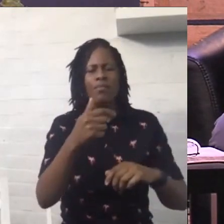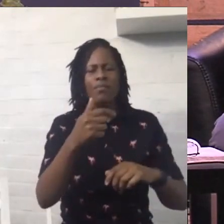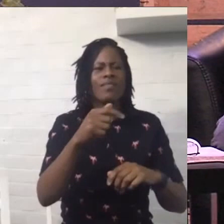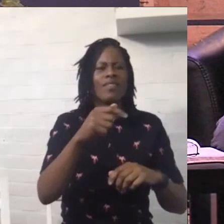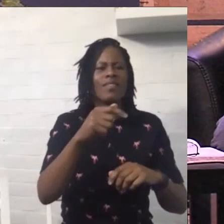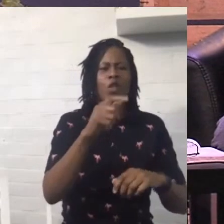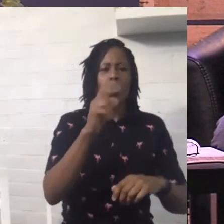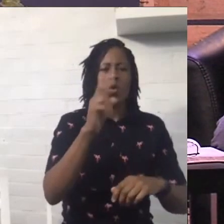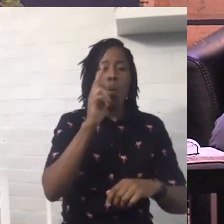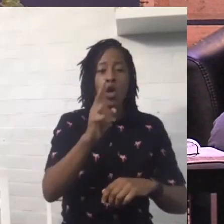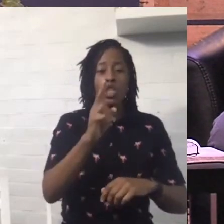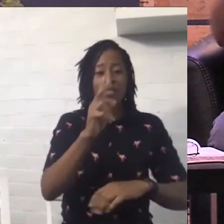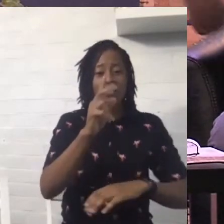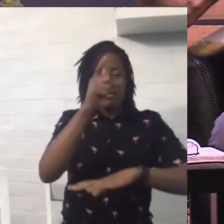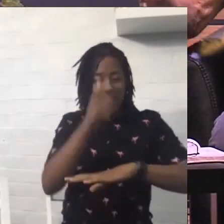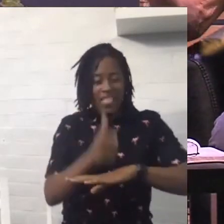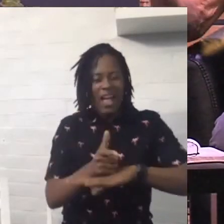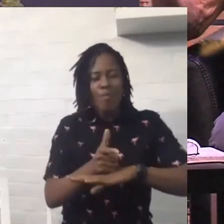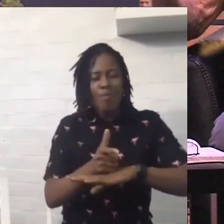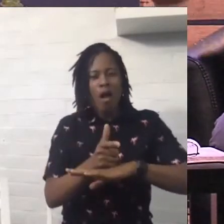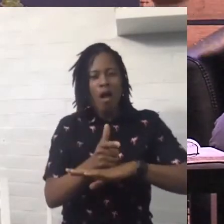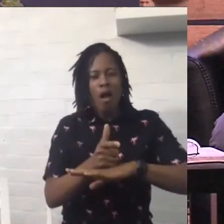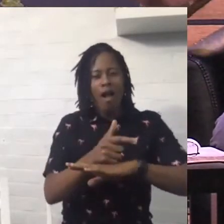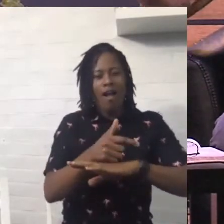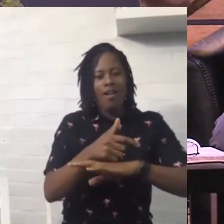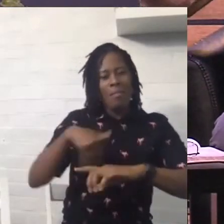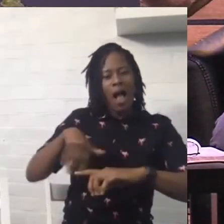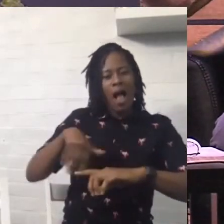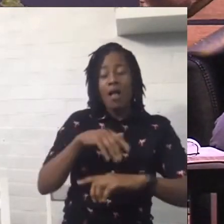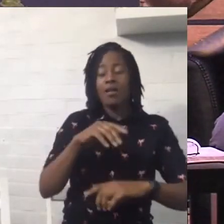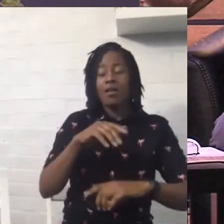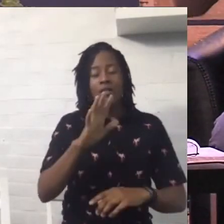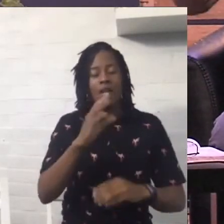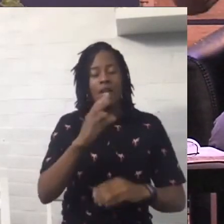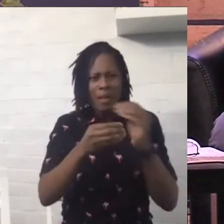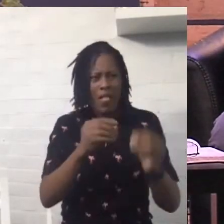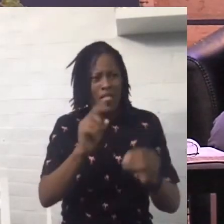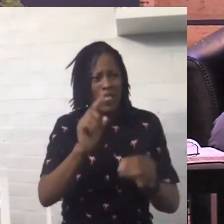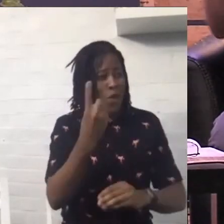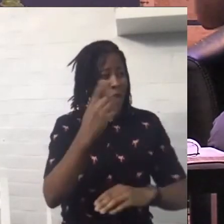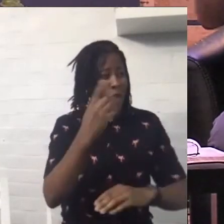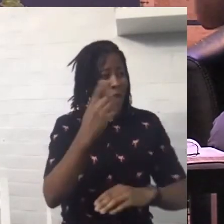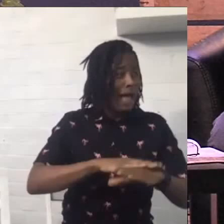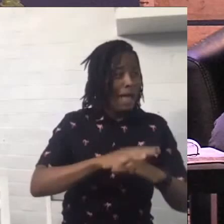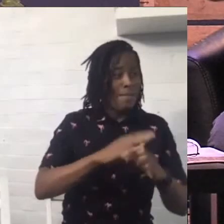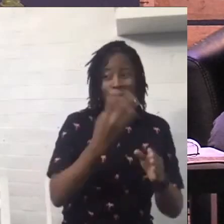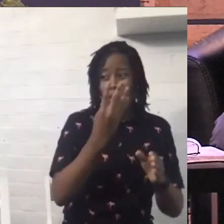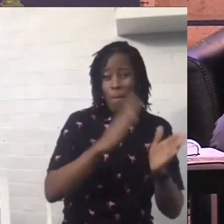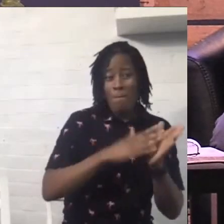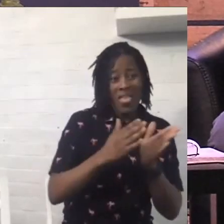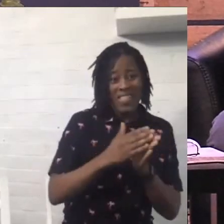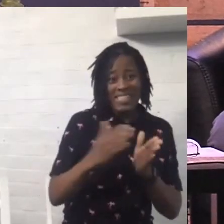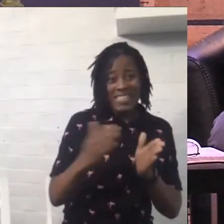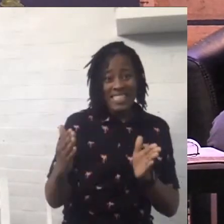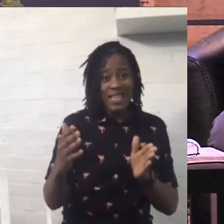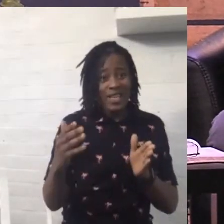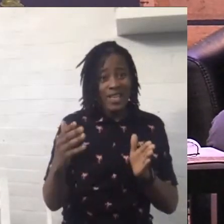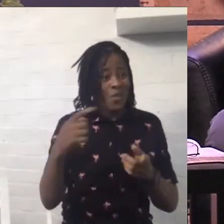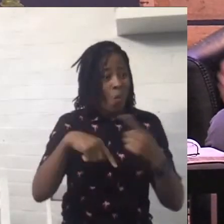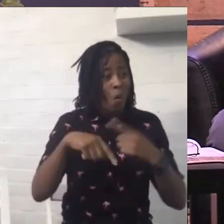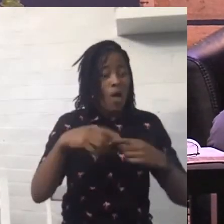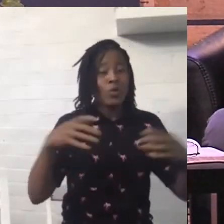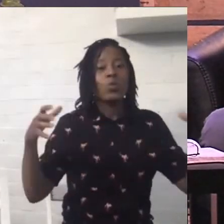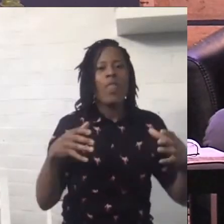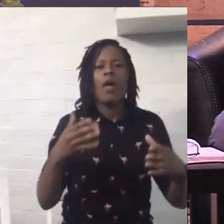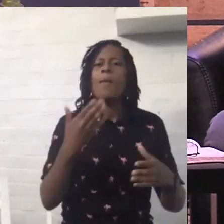in four months we're here together guys give everybody in the camera a big clap come on